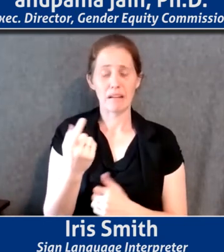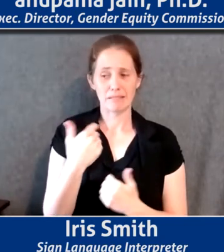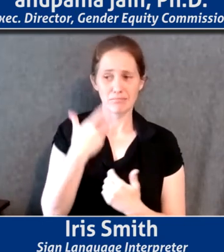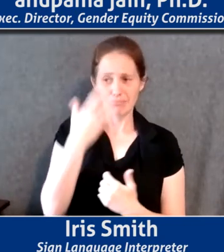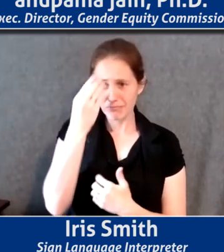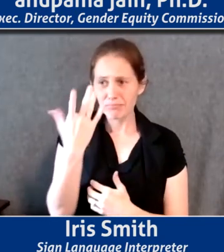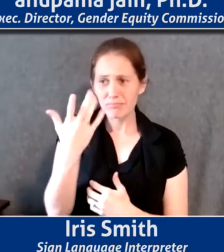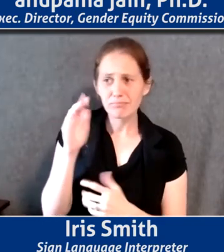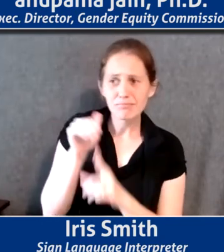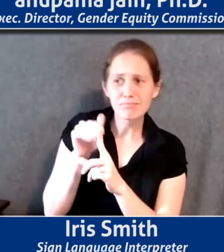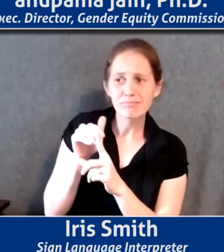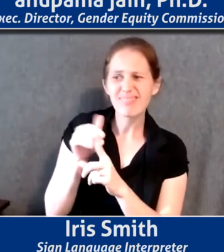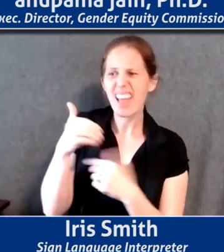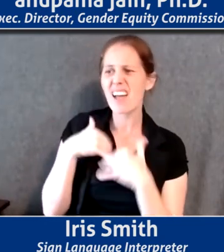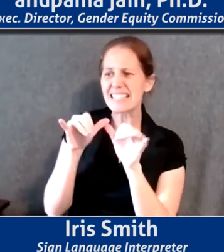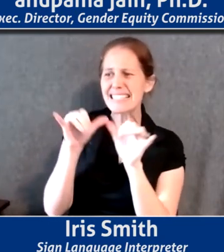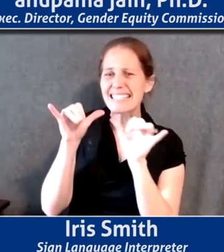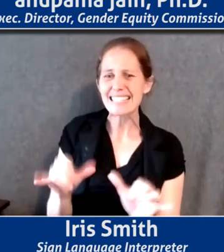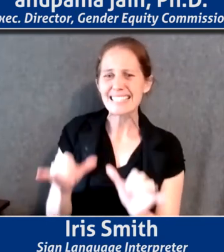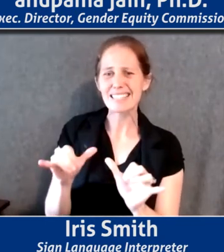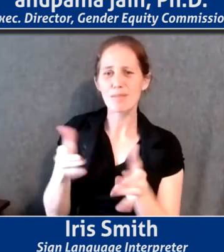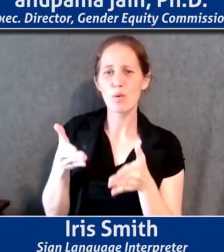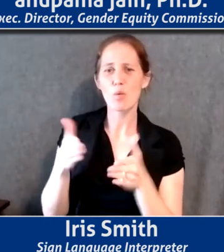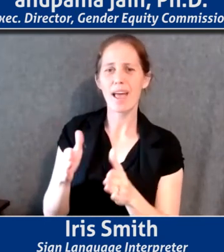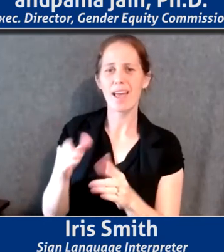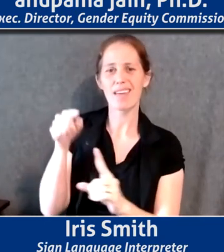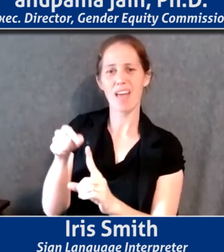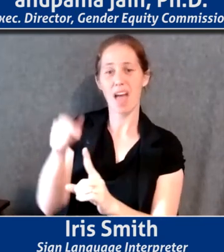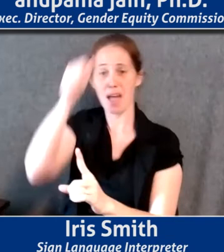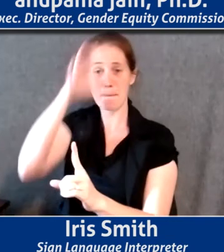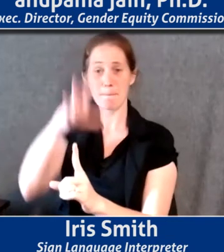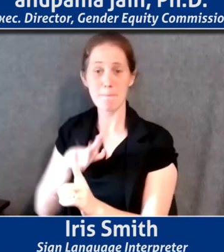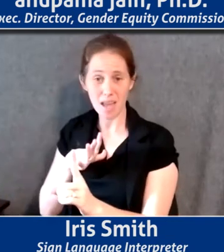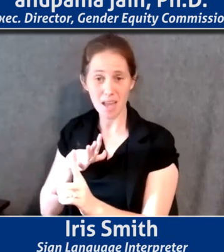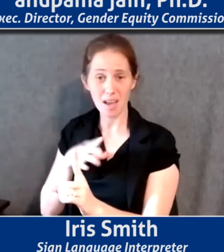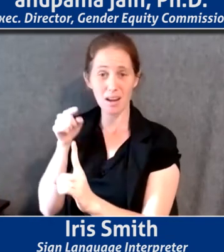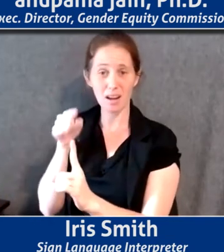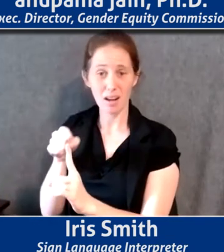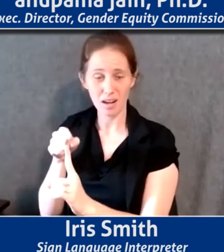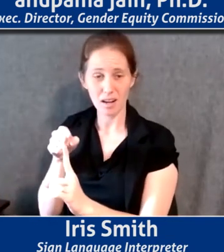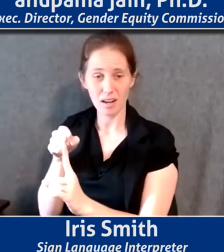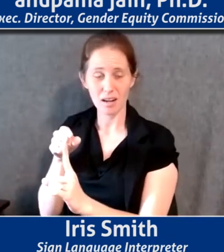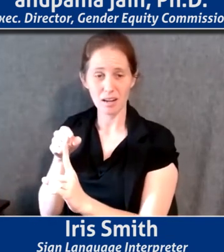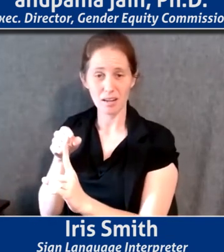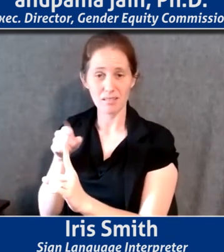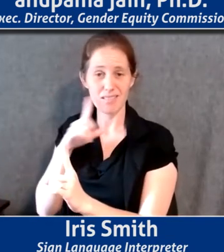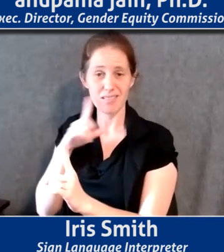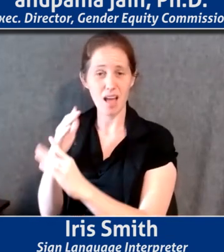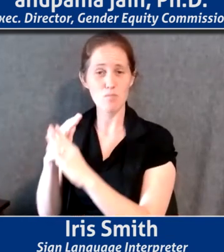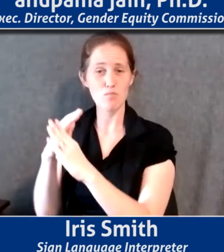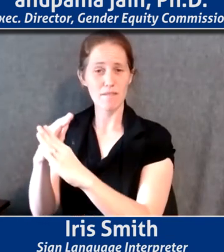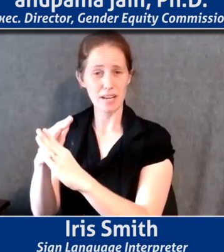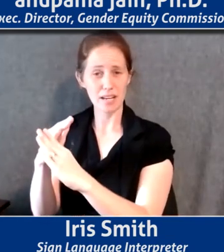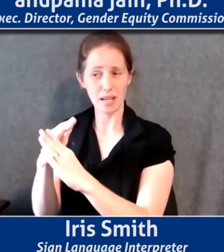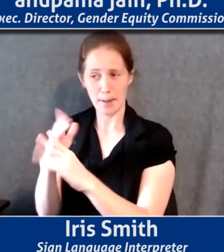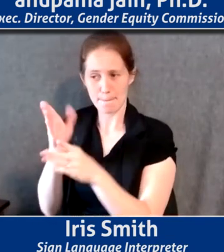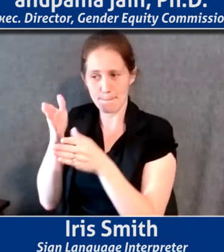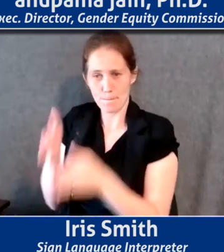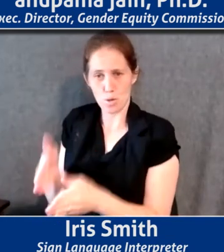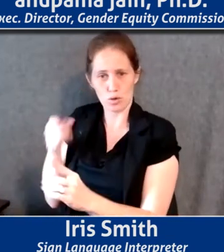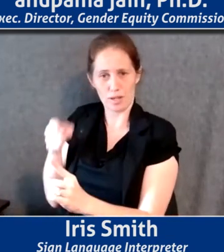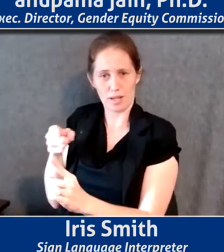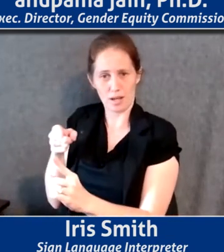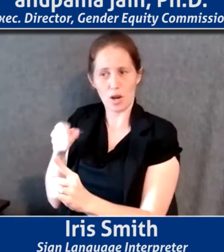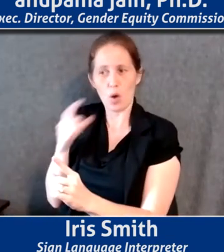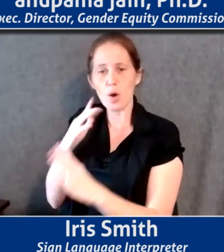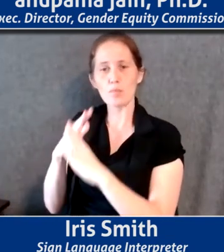says, there is a systematic way in which being male is preventing someone and preventing groups of